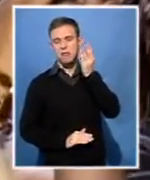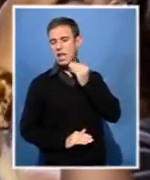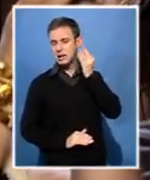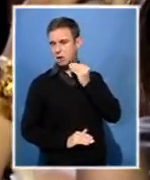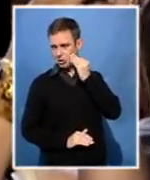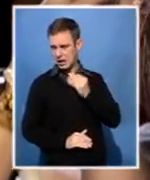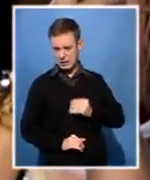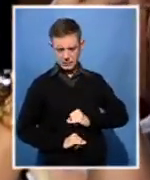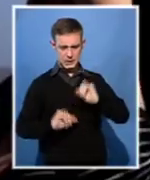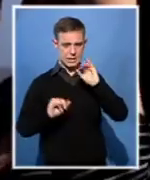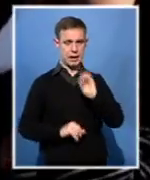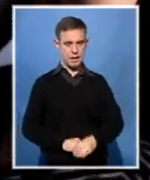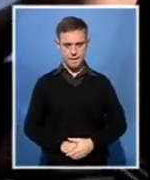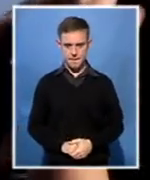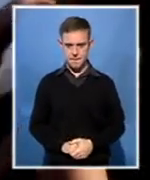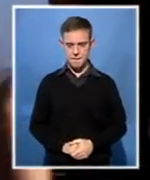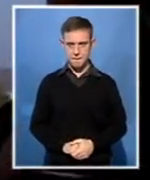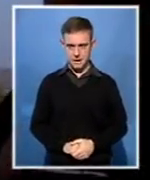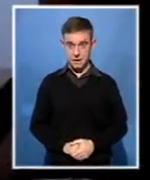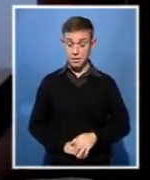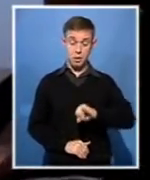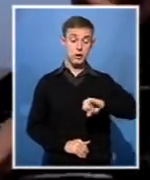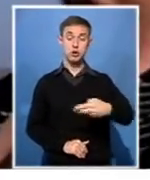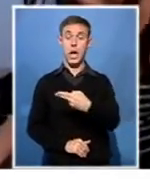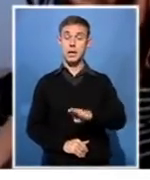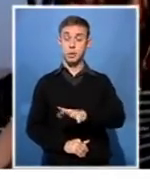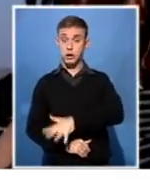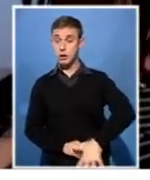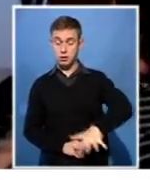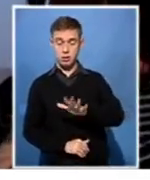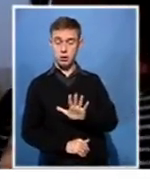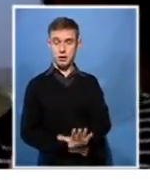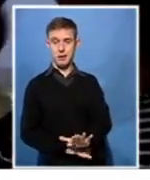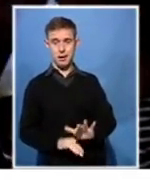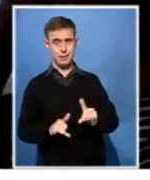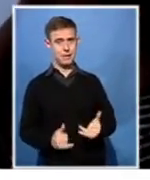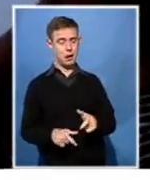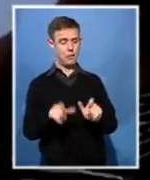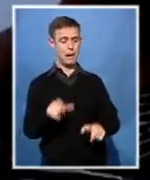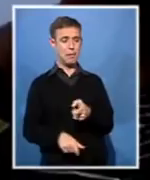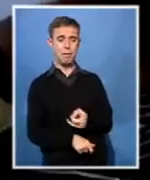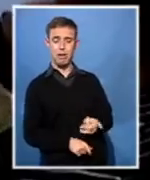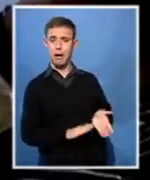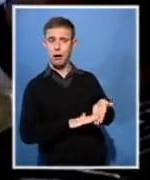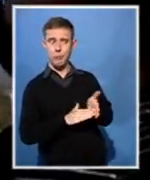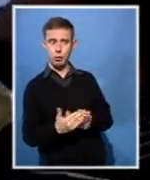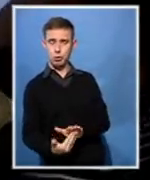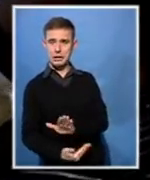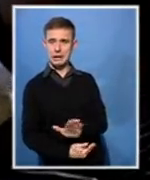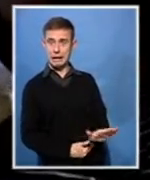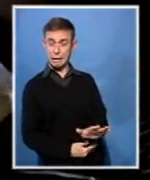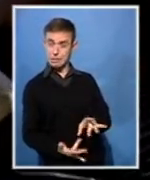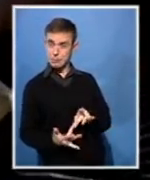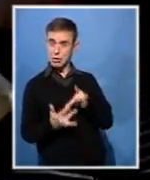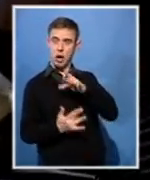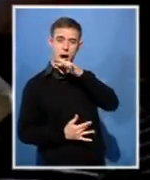Johannesburg, where I come from, there are still people, especially in the